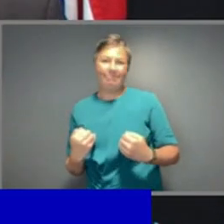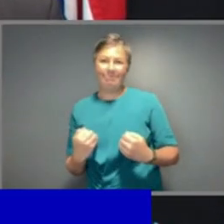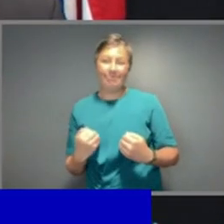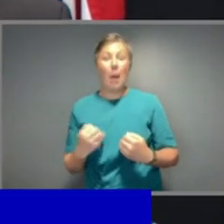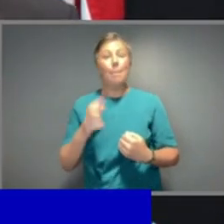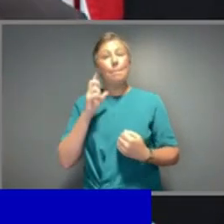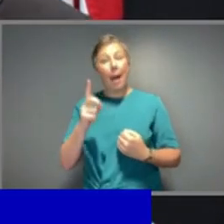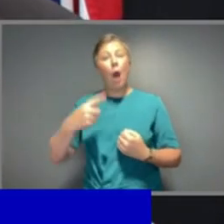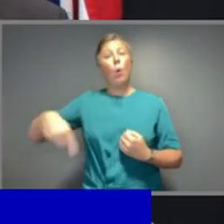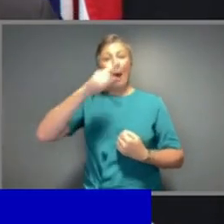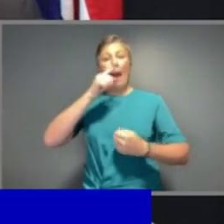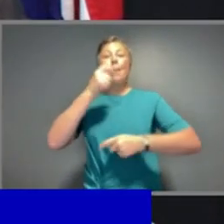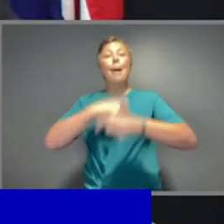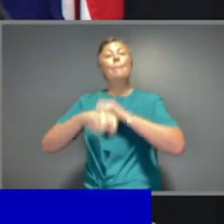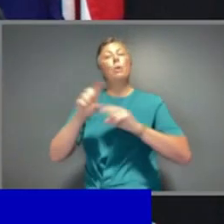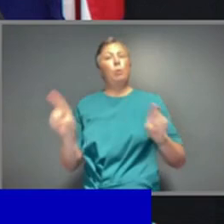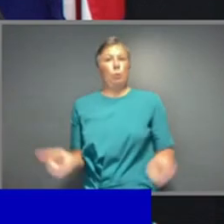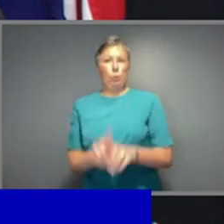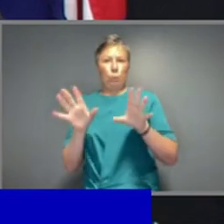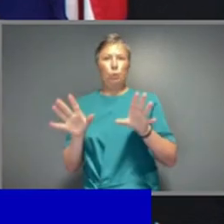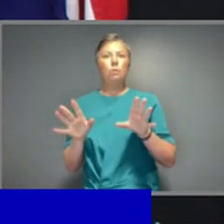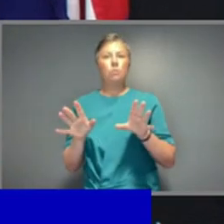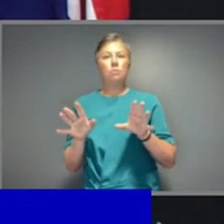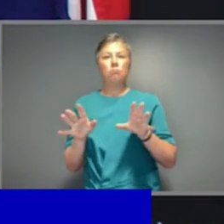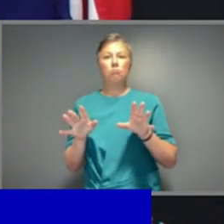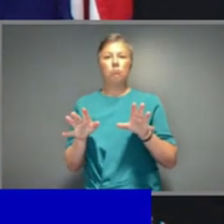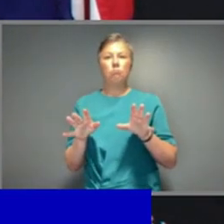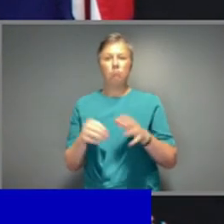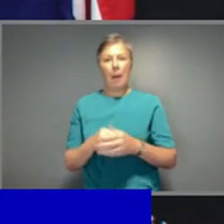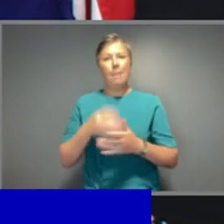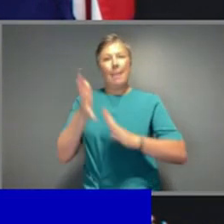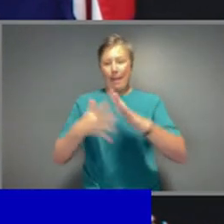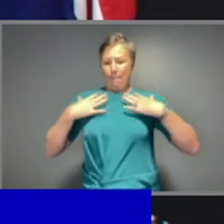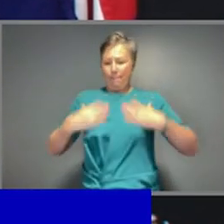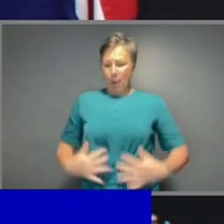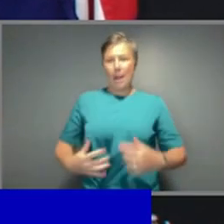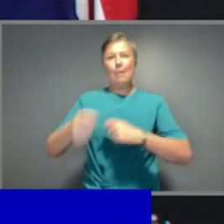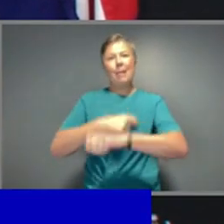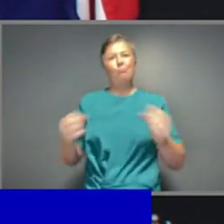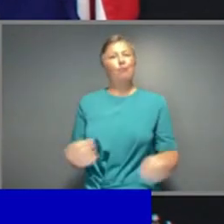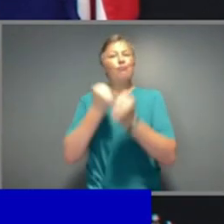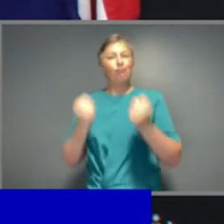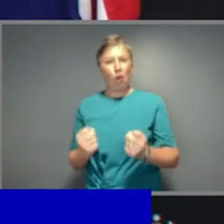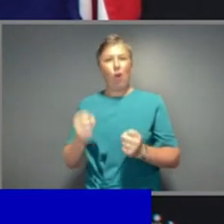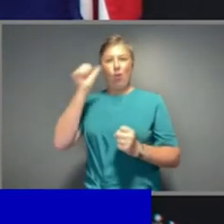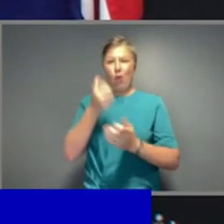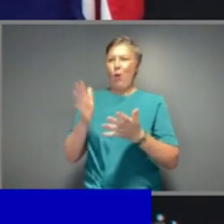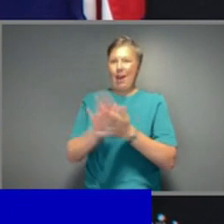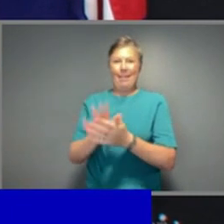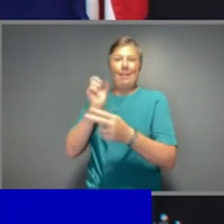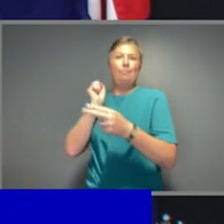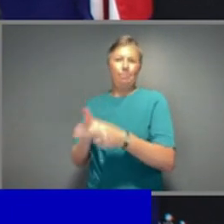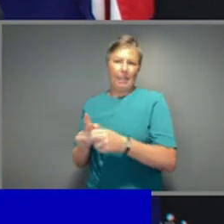And we have been charting out that course since the beginning of this year, indeed, when I first tasked Secretary Gaetchen's to work with his